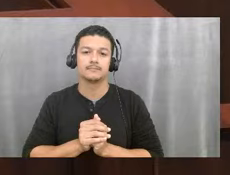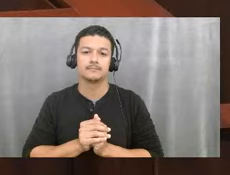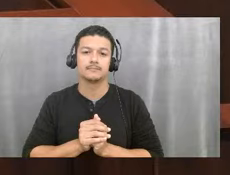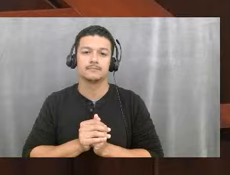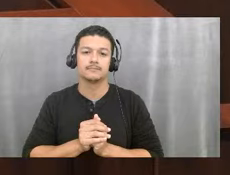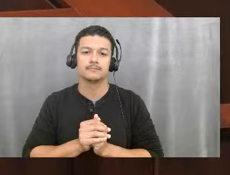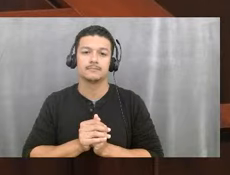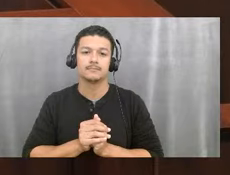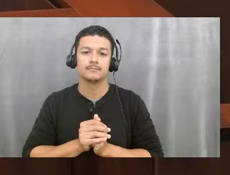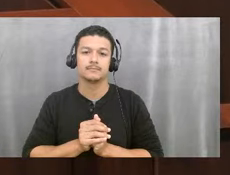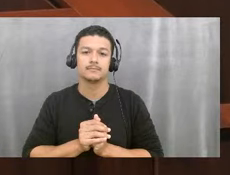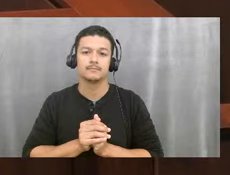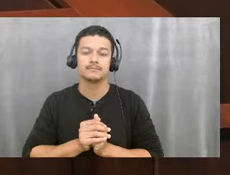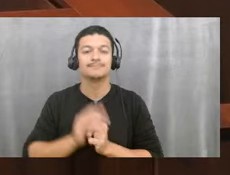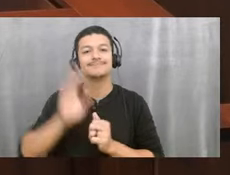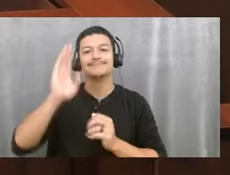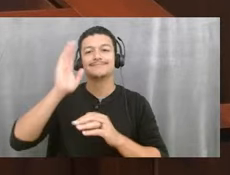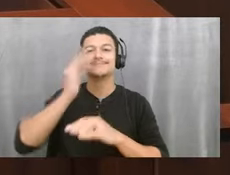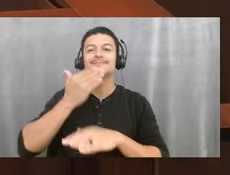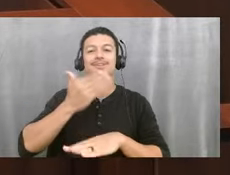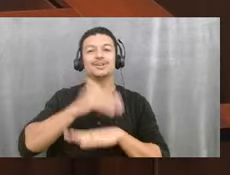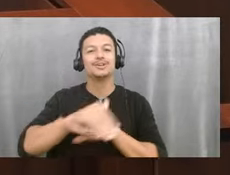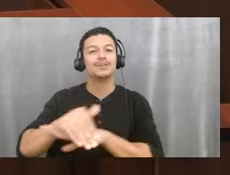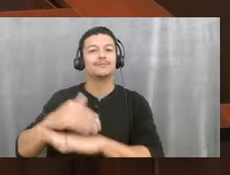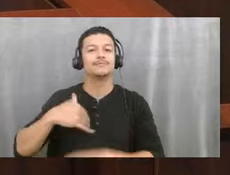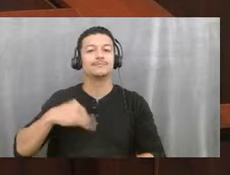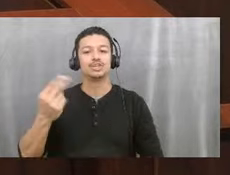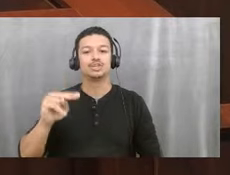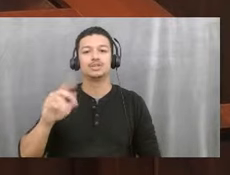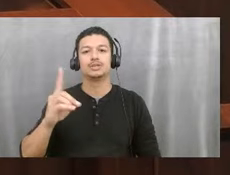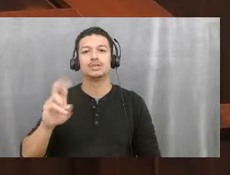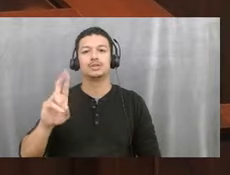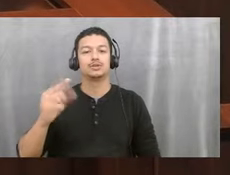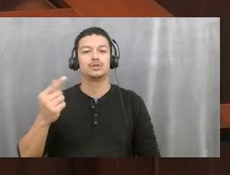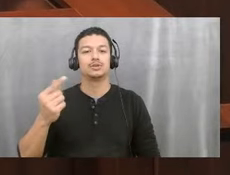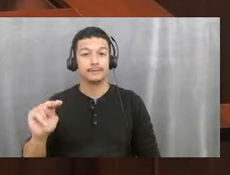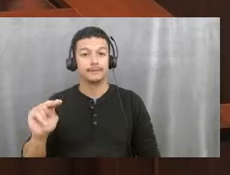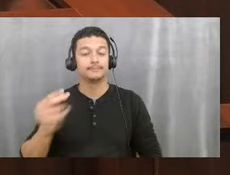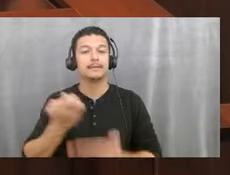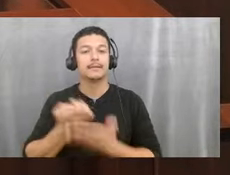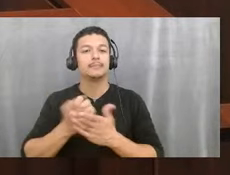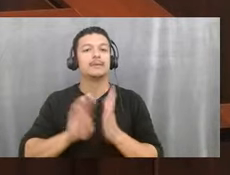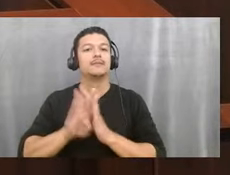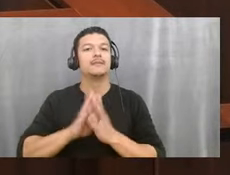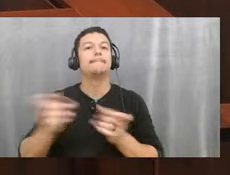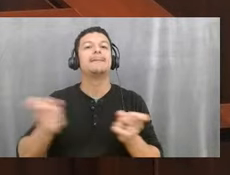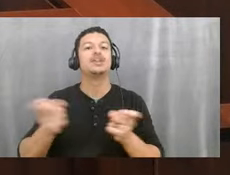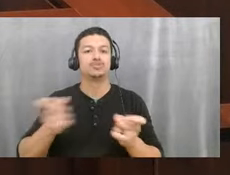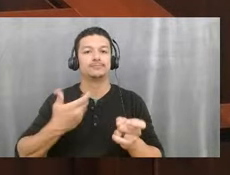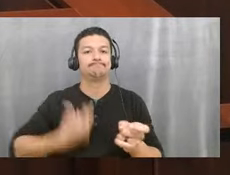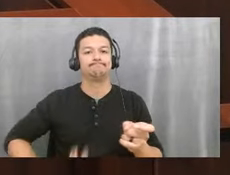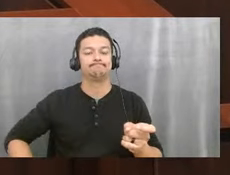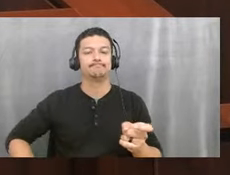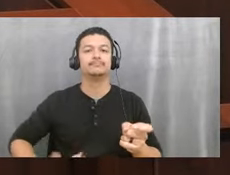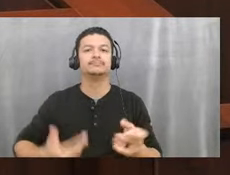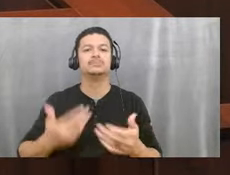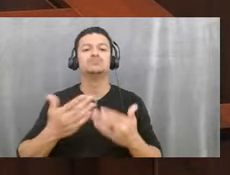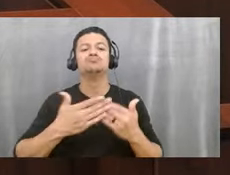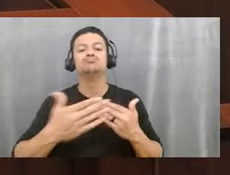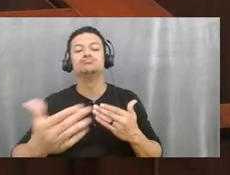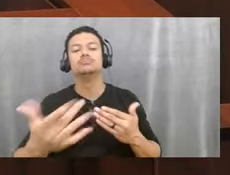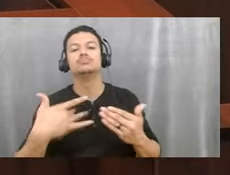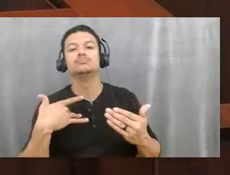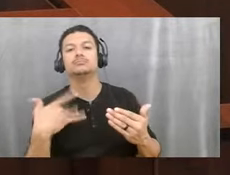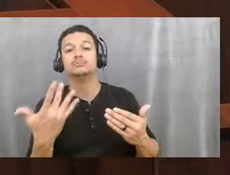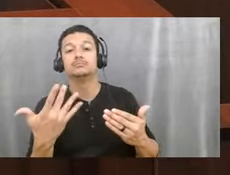Good evening, mayor, vice mayor, commissioners, John Durgan, economic development manager. So what's coming in economic development? So we are in the final stages and we